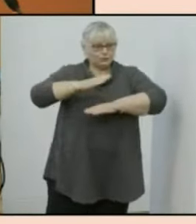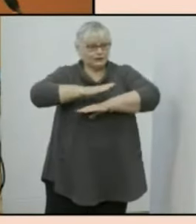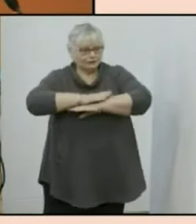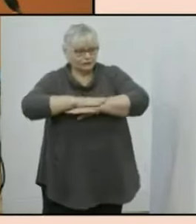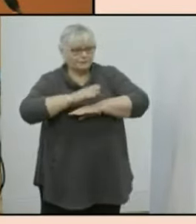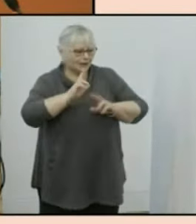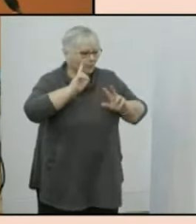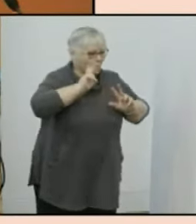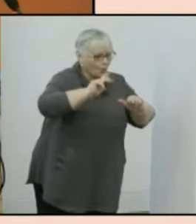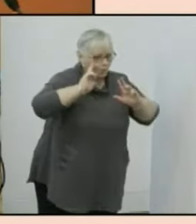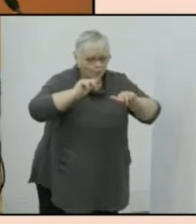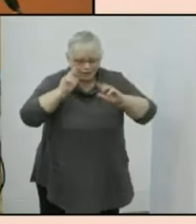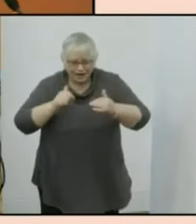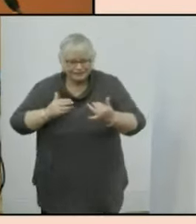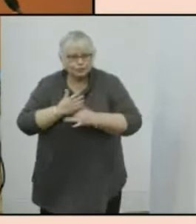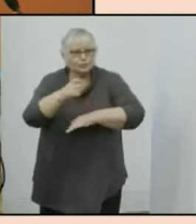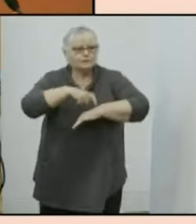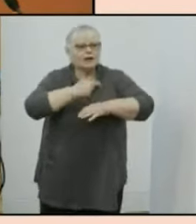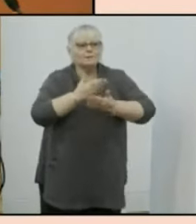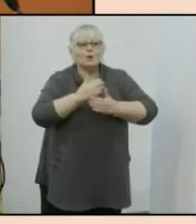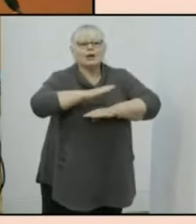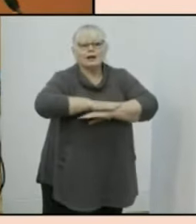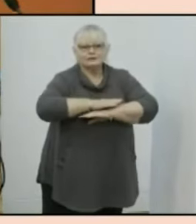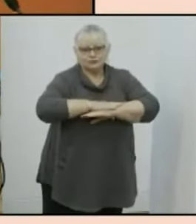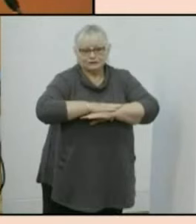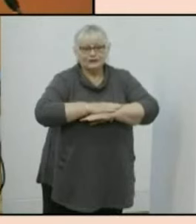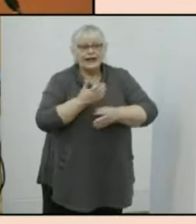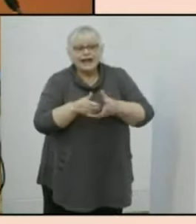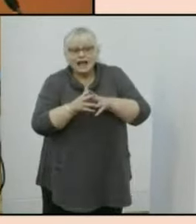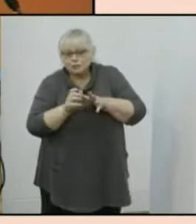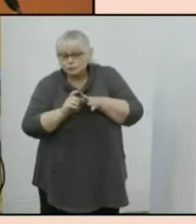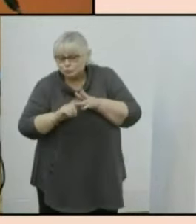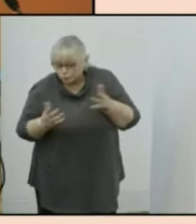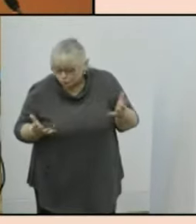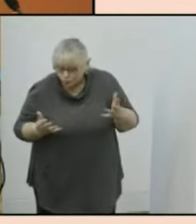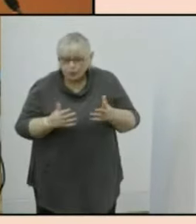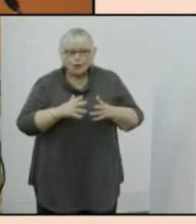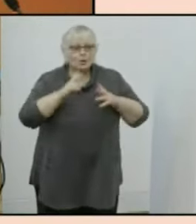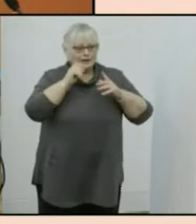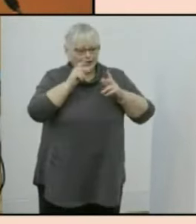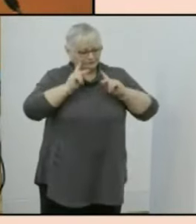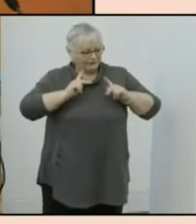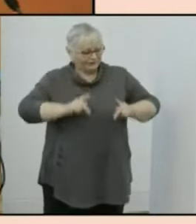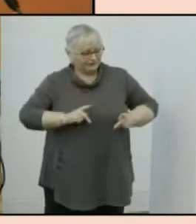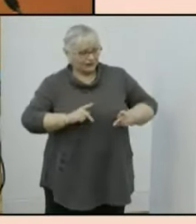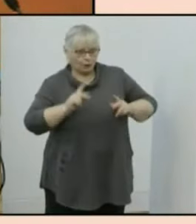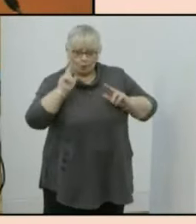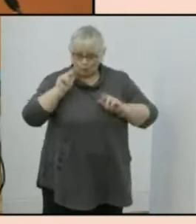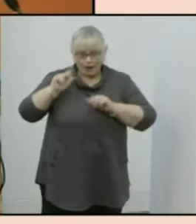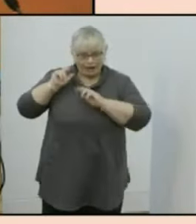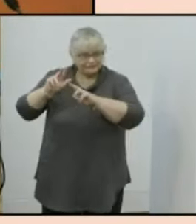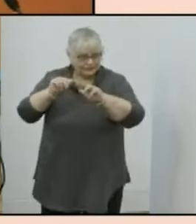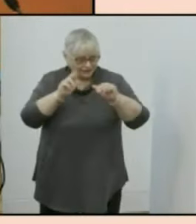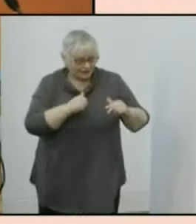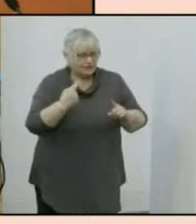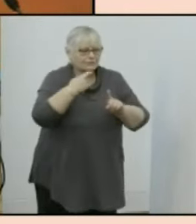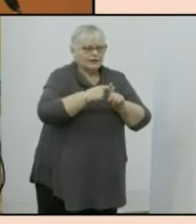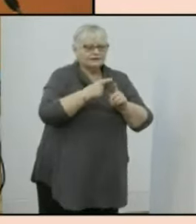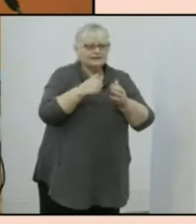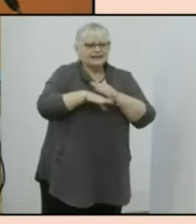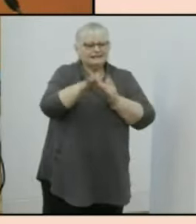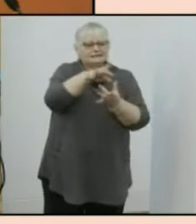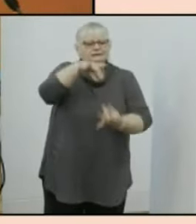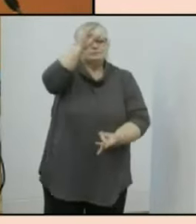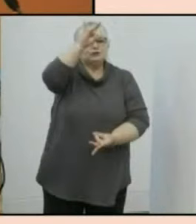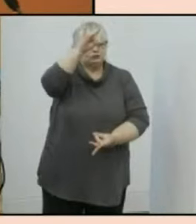look after and care for you while you're here now that's done in two ways we look after you in a physical sense and we look after you in a spiritual